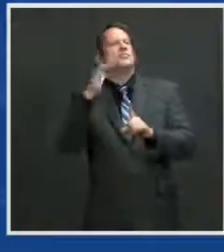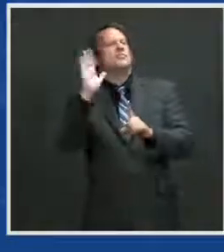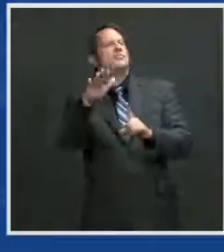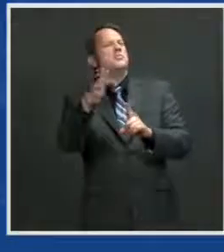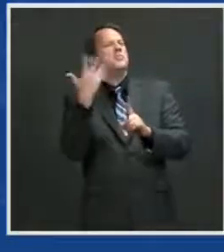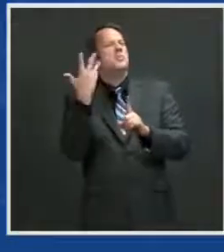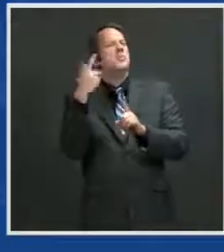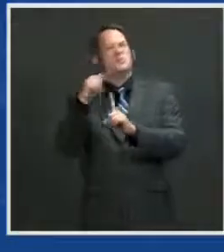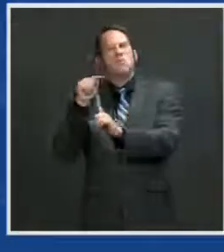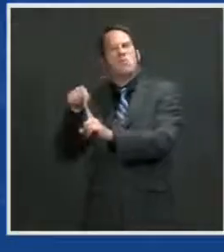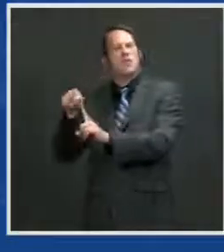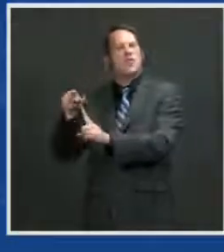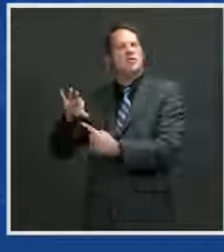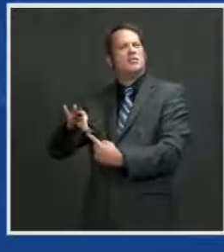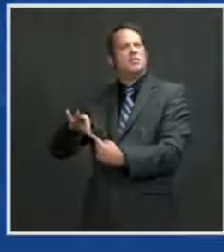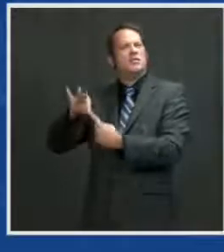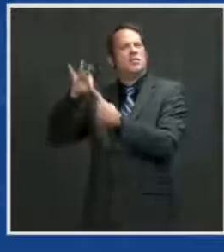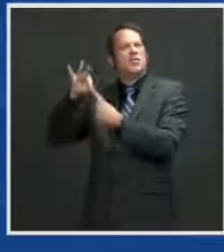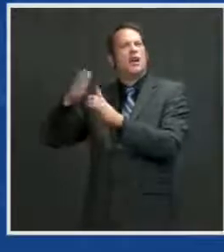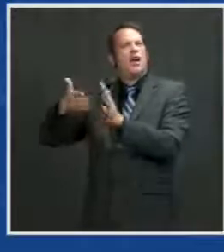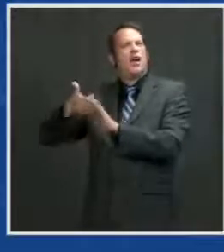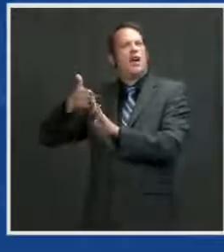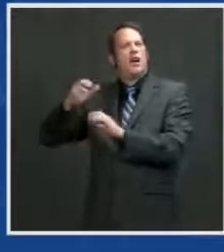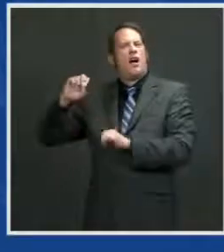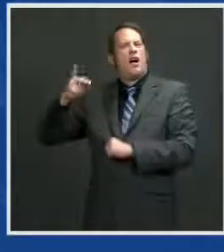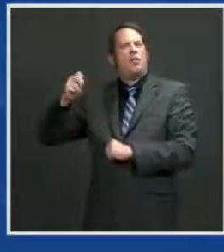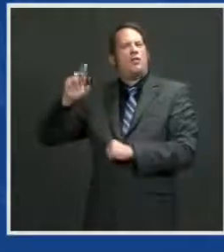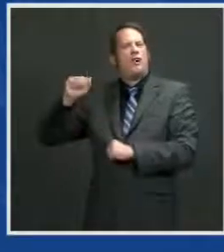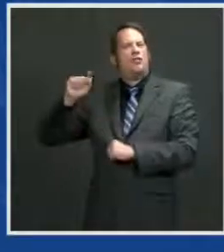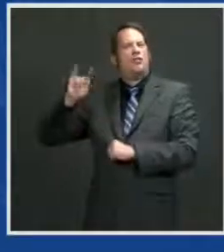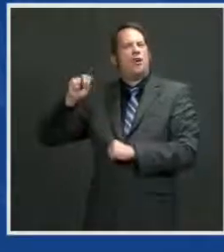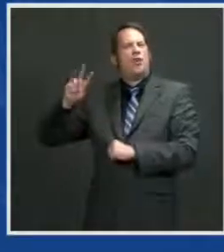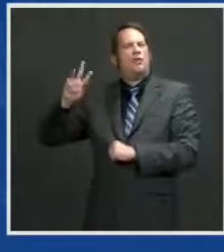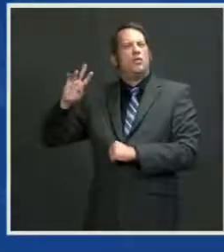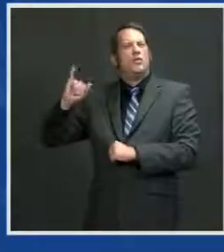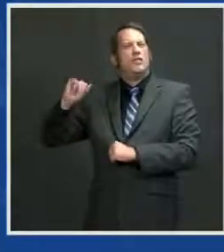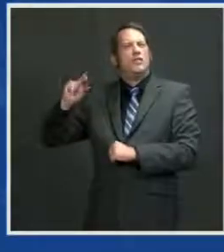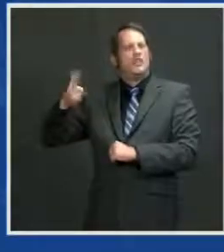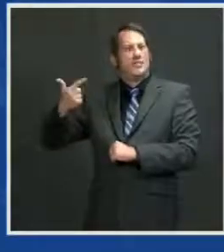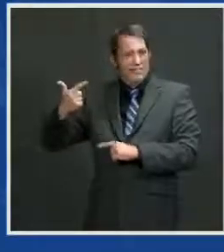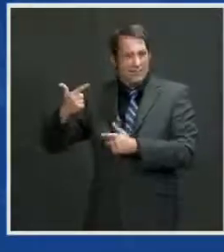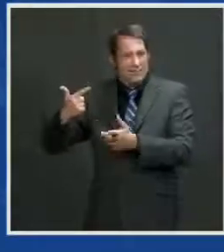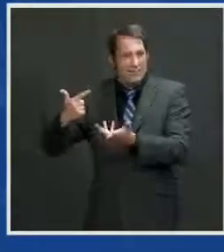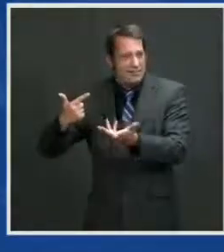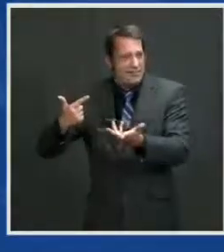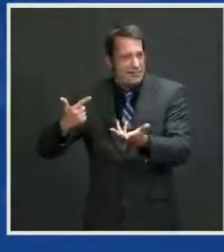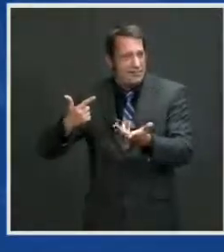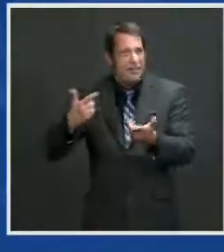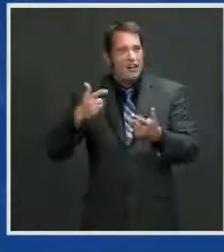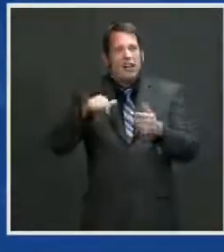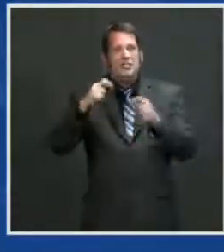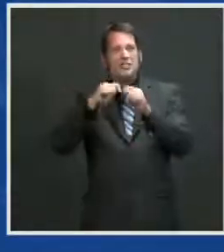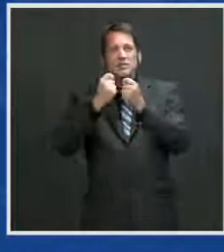There's Team — Team Reconnaissance. Members of the Air Mobility Command.